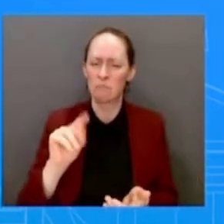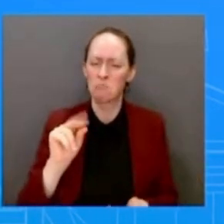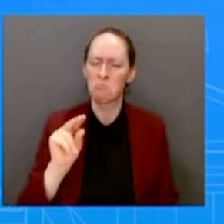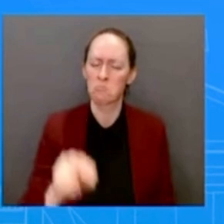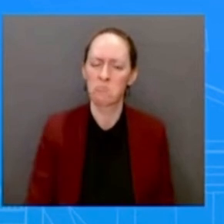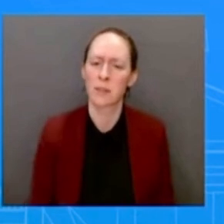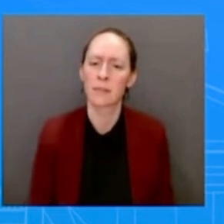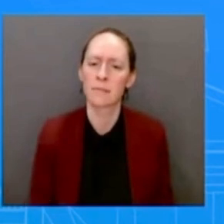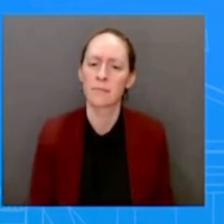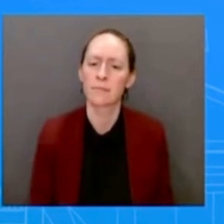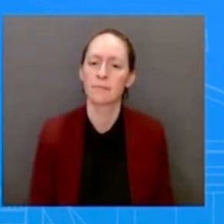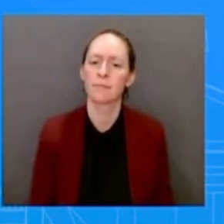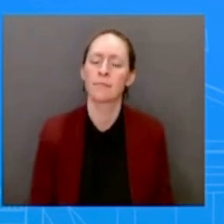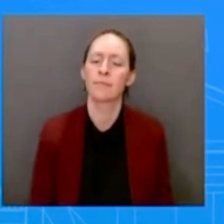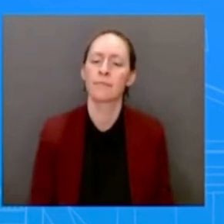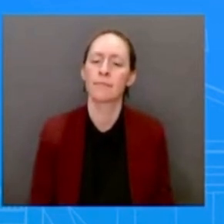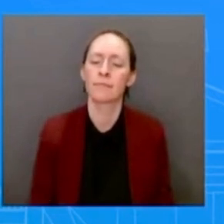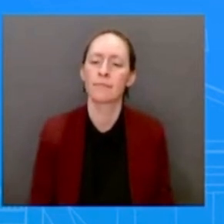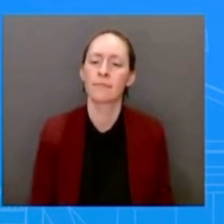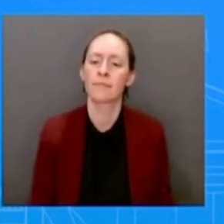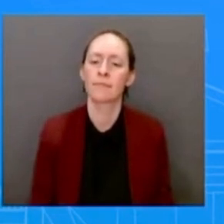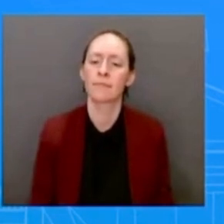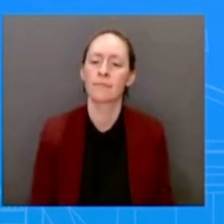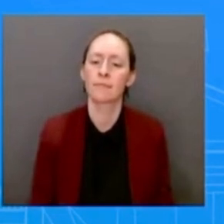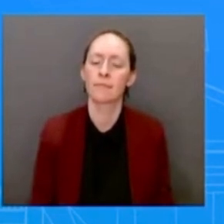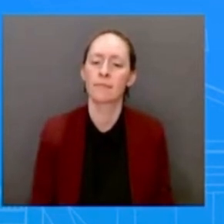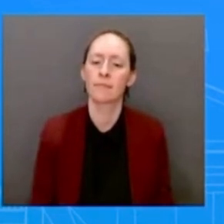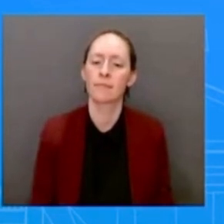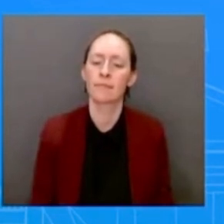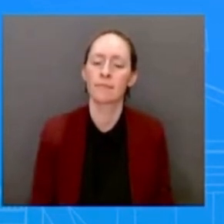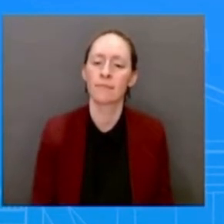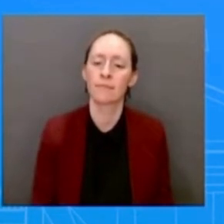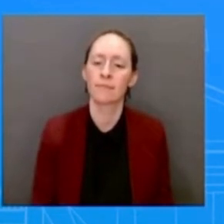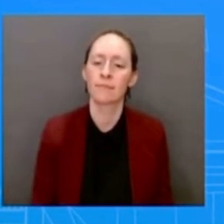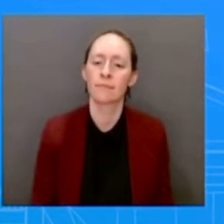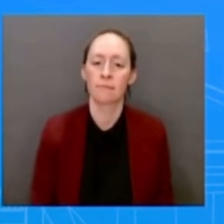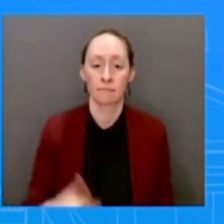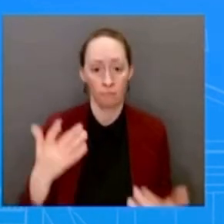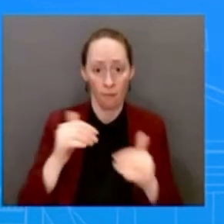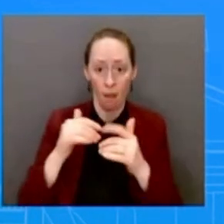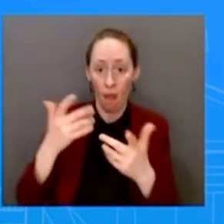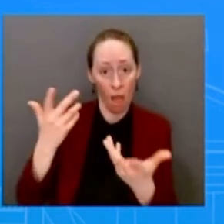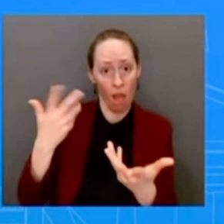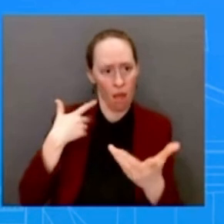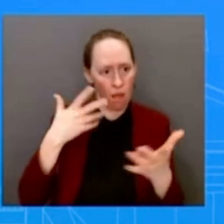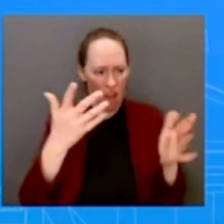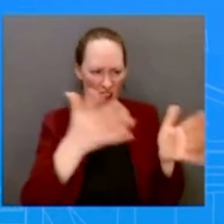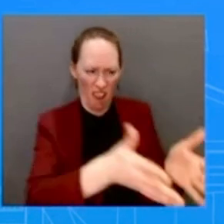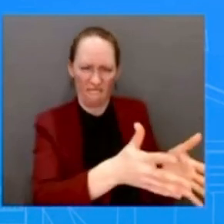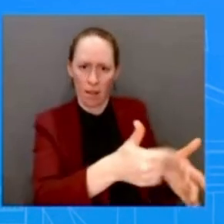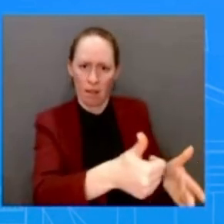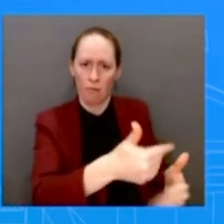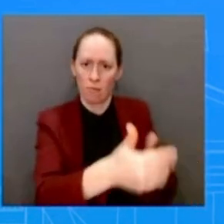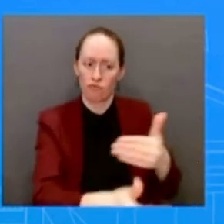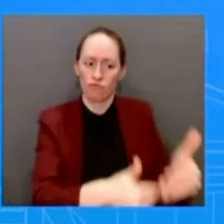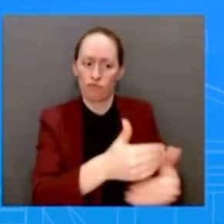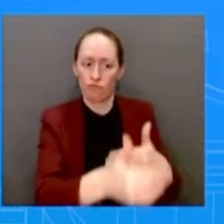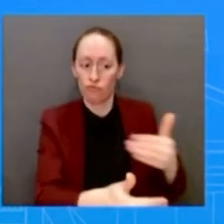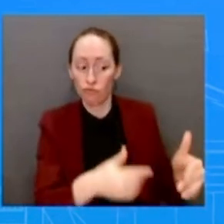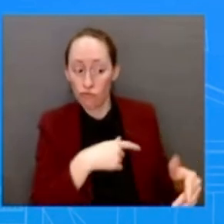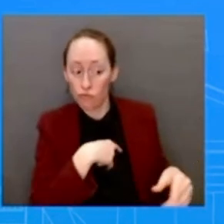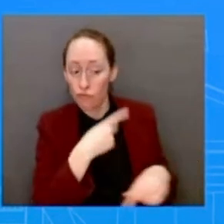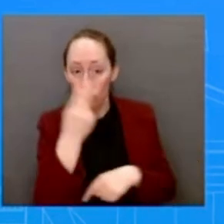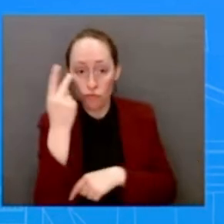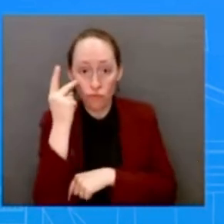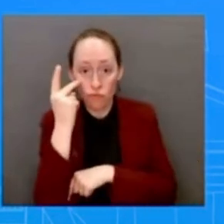they take, however it moves forward. So we never, we're always very clear and careful about that. But as it now looks like it was going to come to his desk,